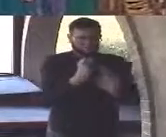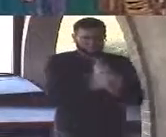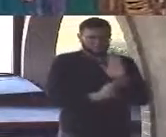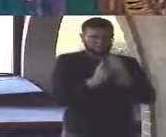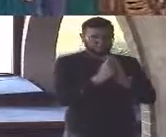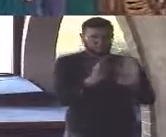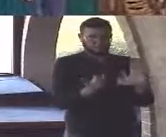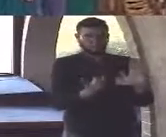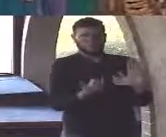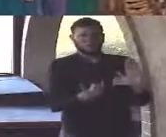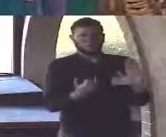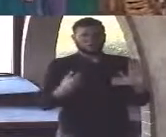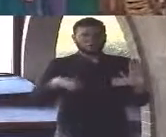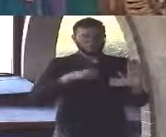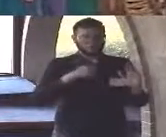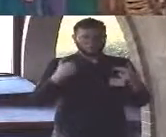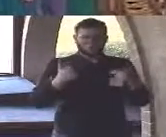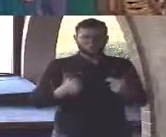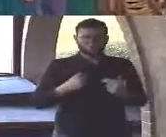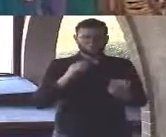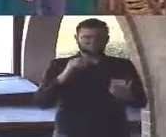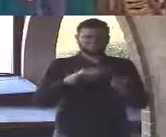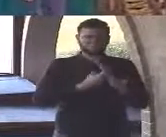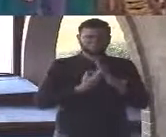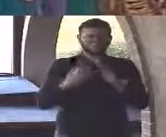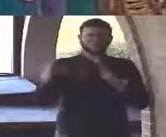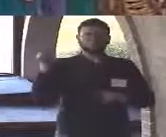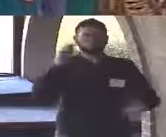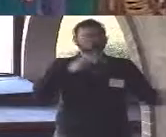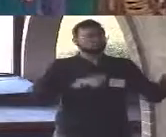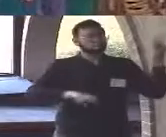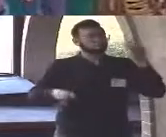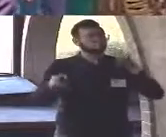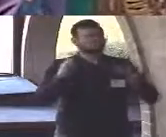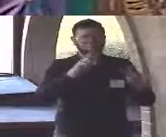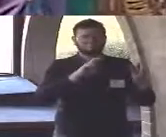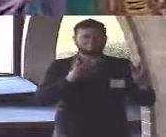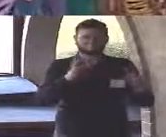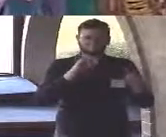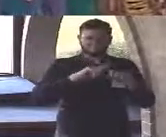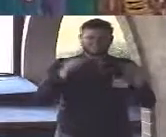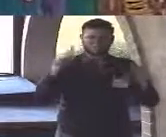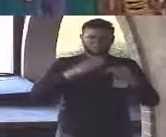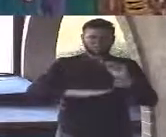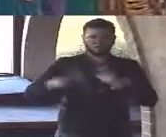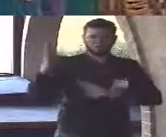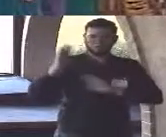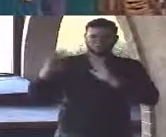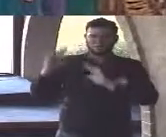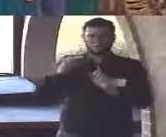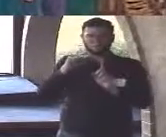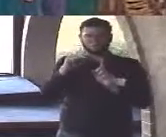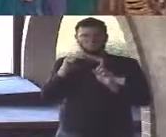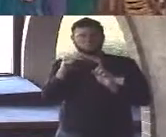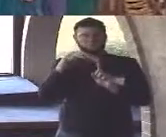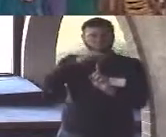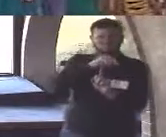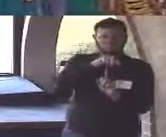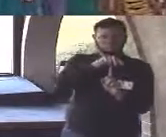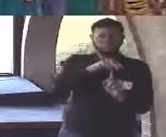are seeing the world and it started especially with generation X that's my generation and has continued on with the millennials